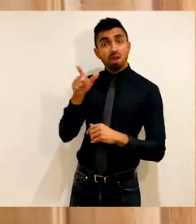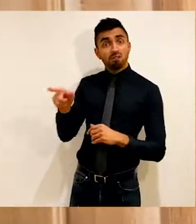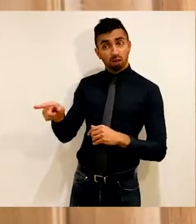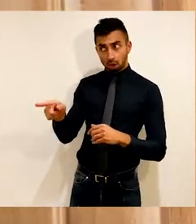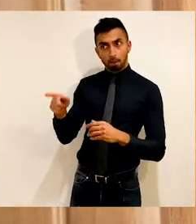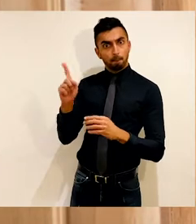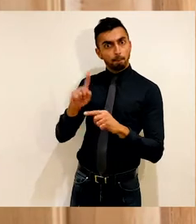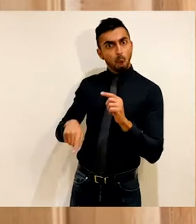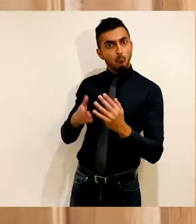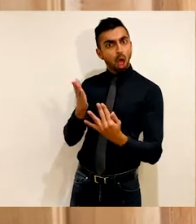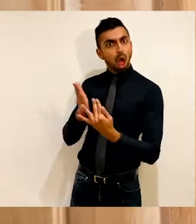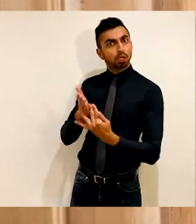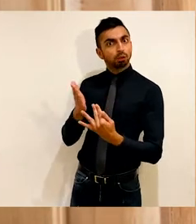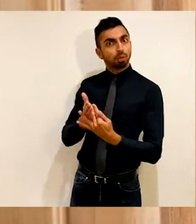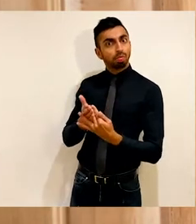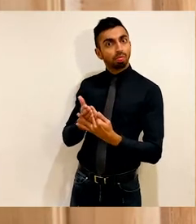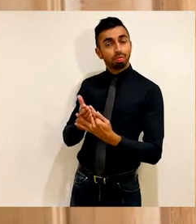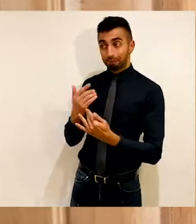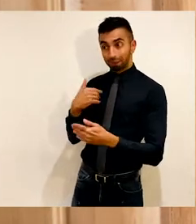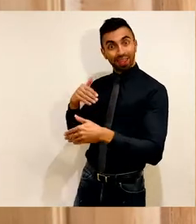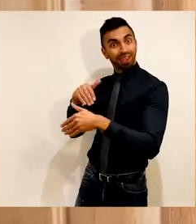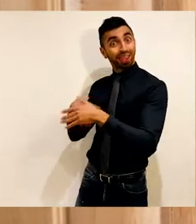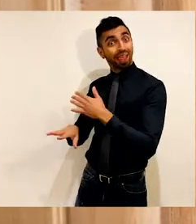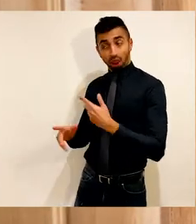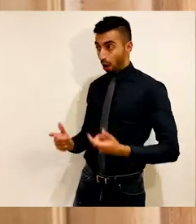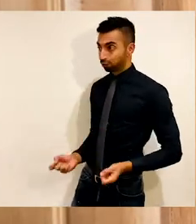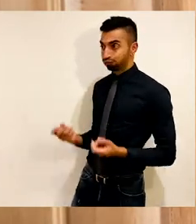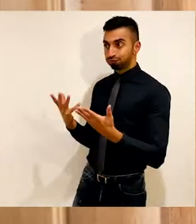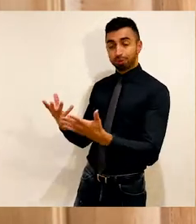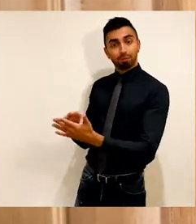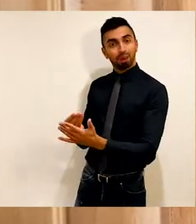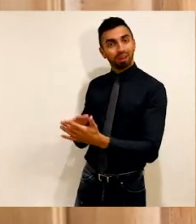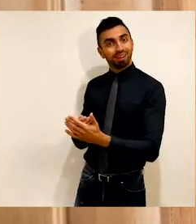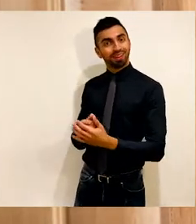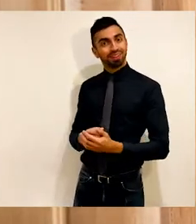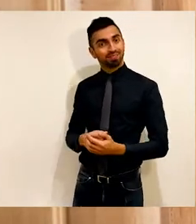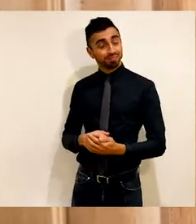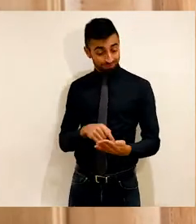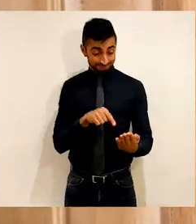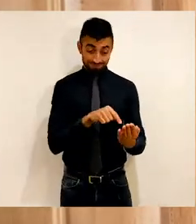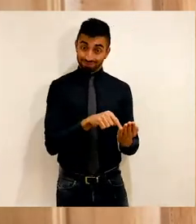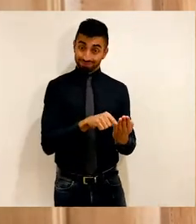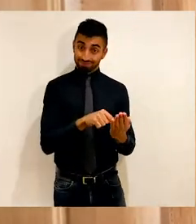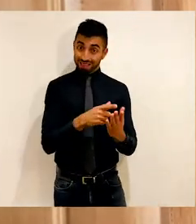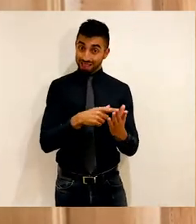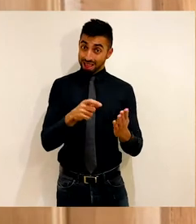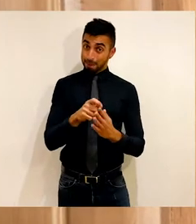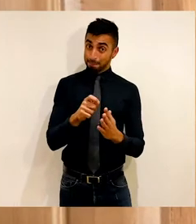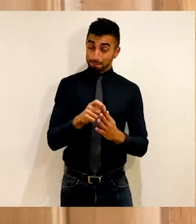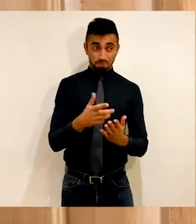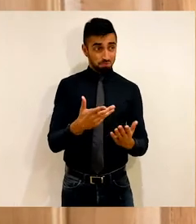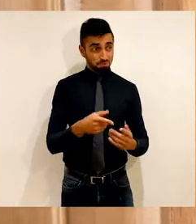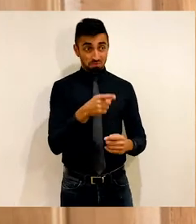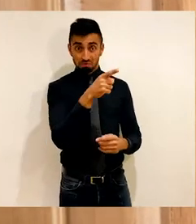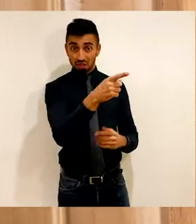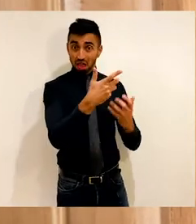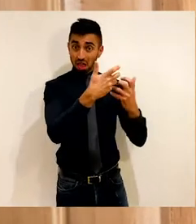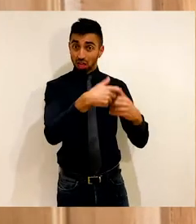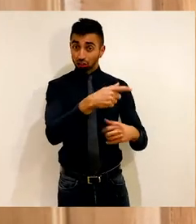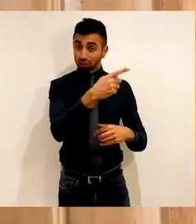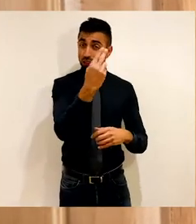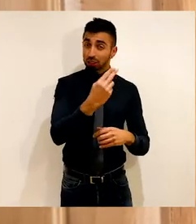100% conversion rates. The engineers aren't deliberately trying to limit my access to coffee.